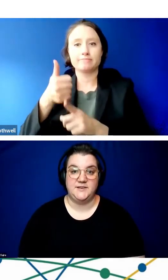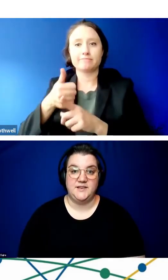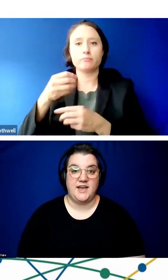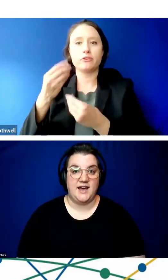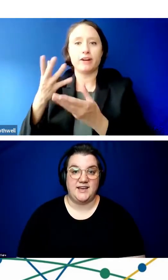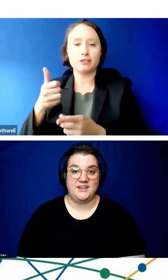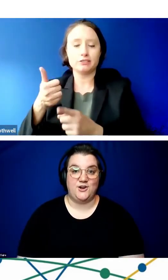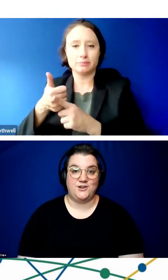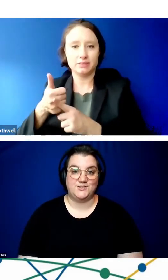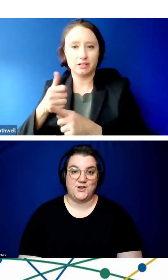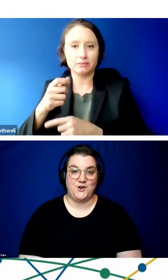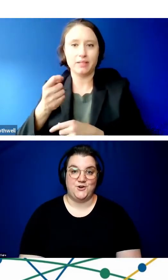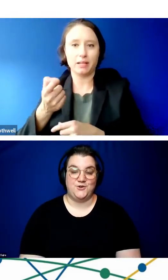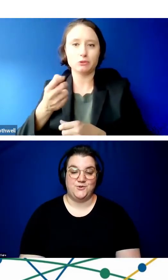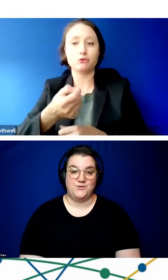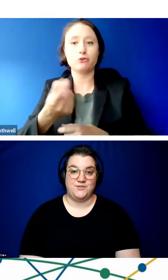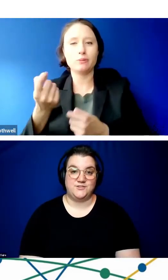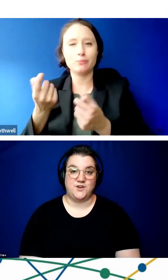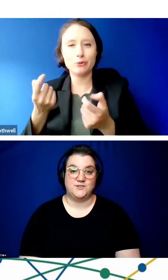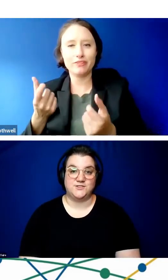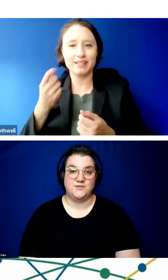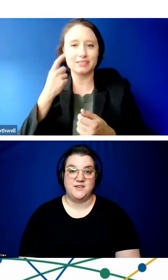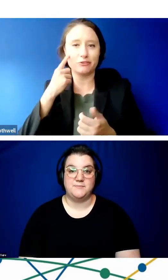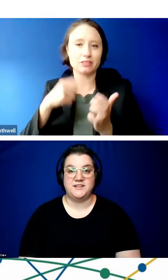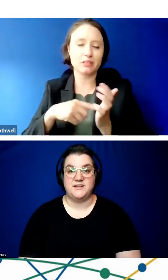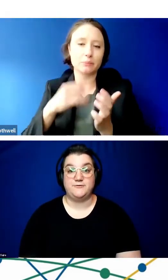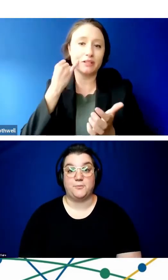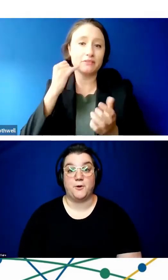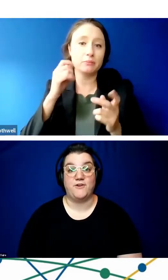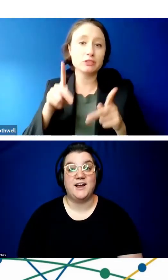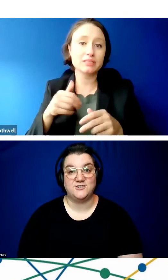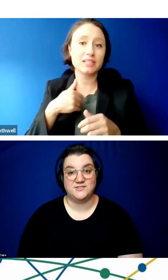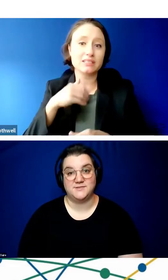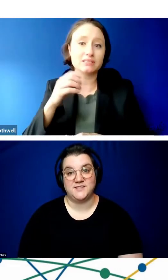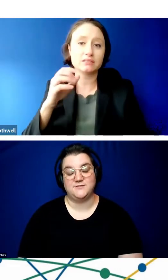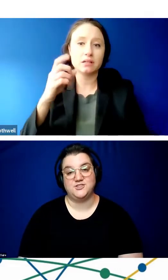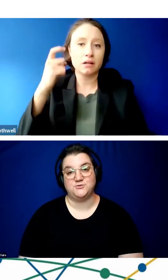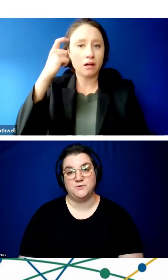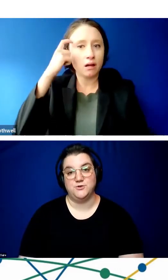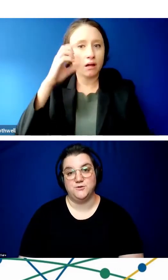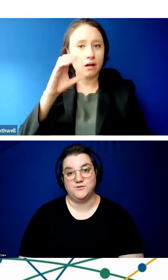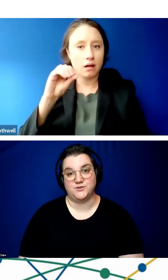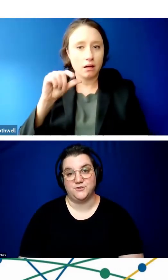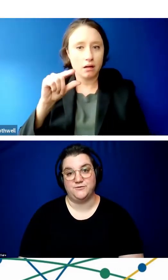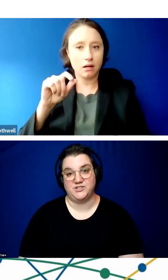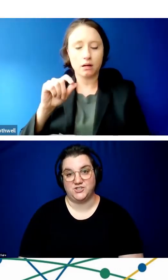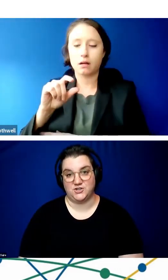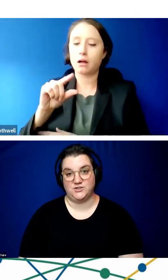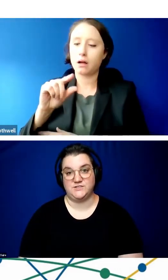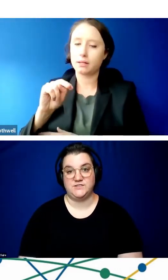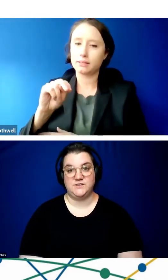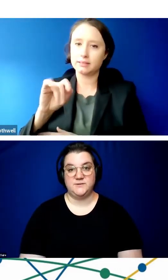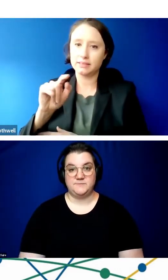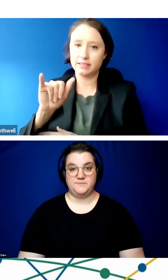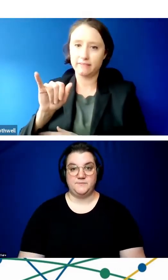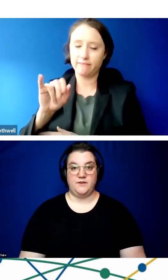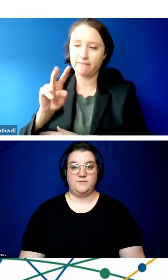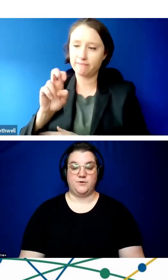it. It also, there's also the ability for providers themselves to remove certain features